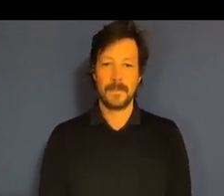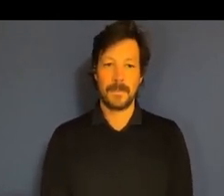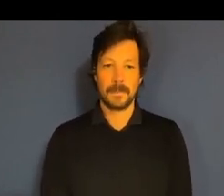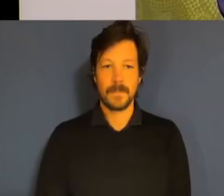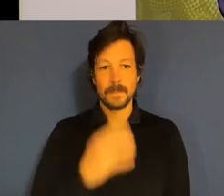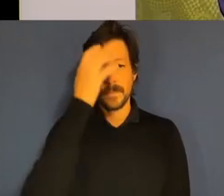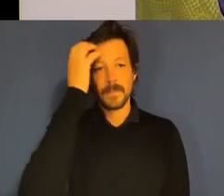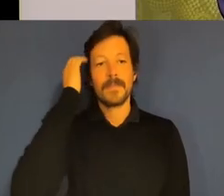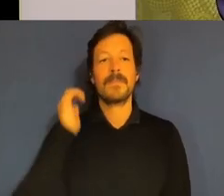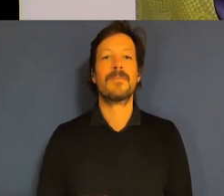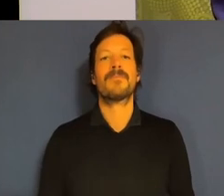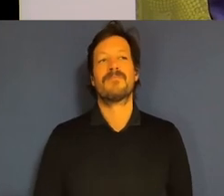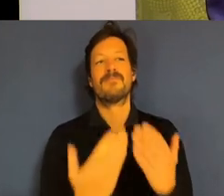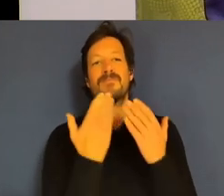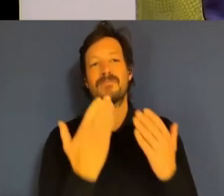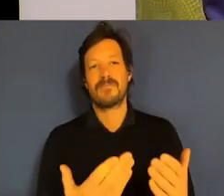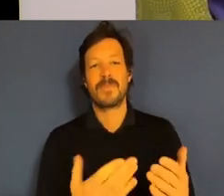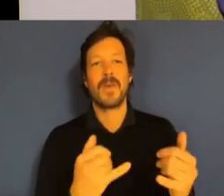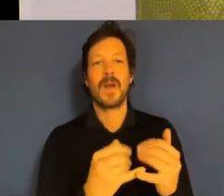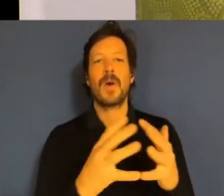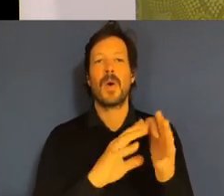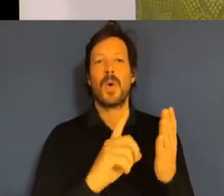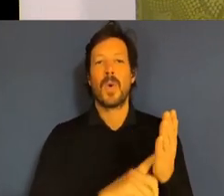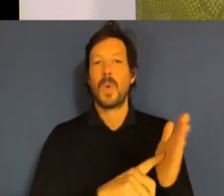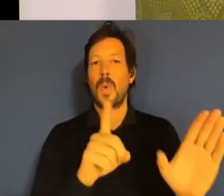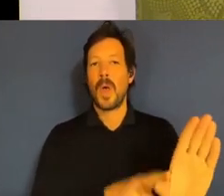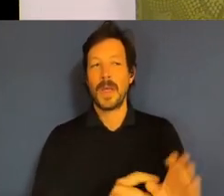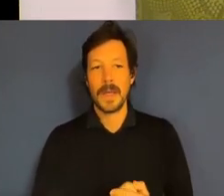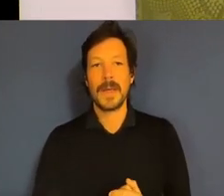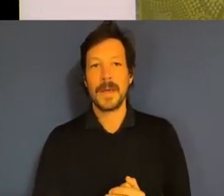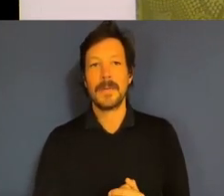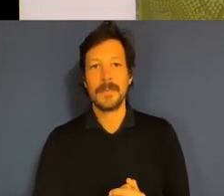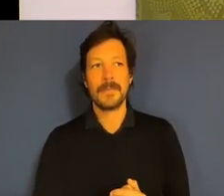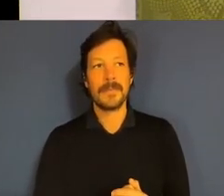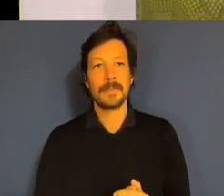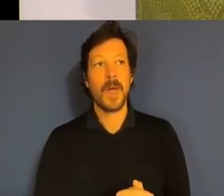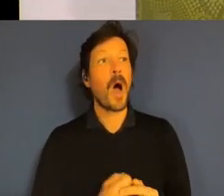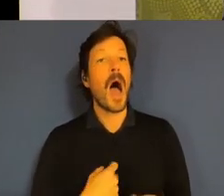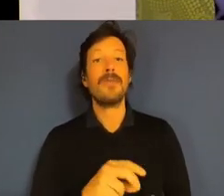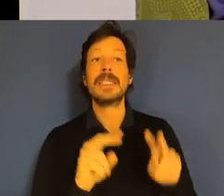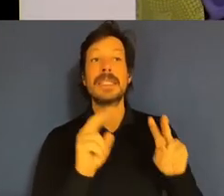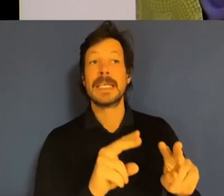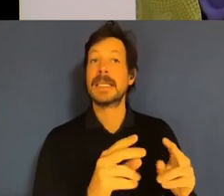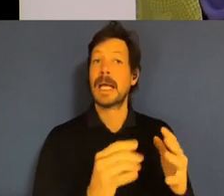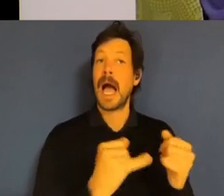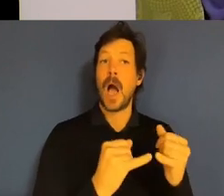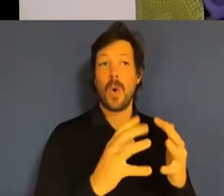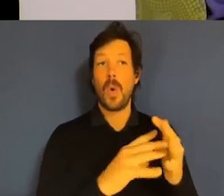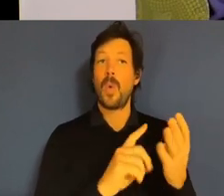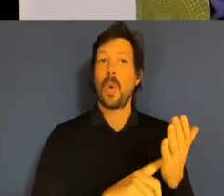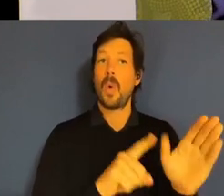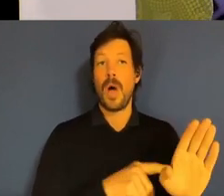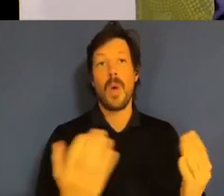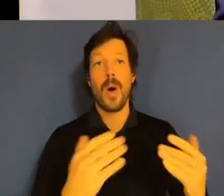Thank you very much, Uncle Wally, and I've had the great privilege of being welcomed to countries many times by you and I always